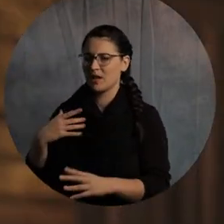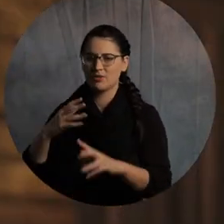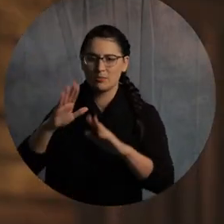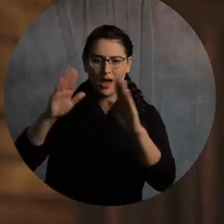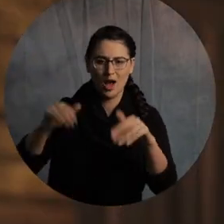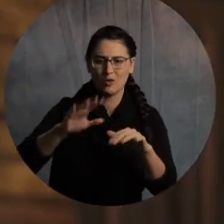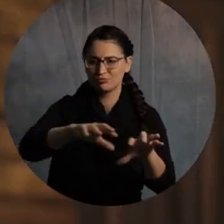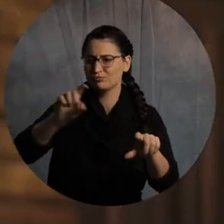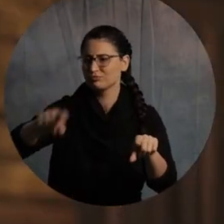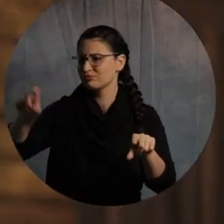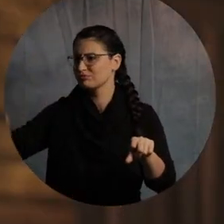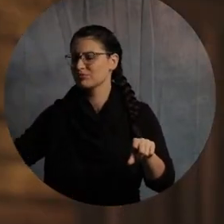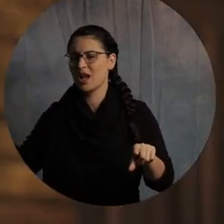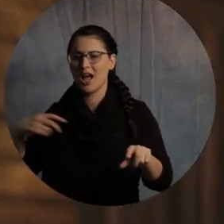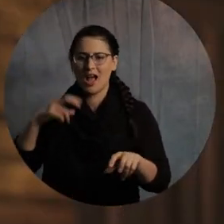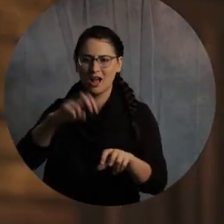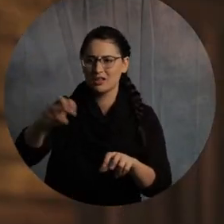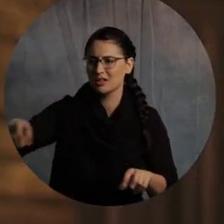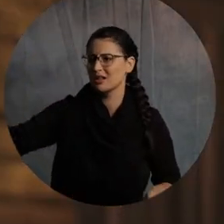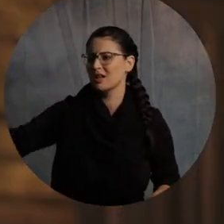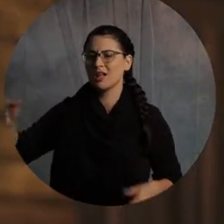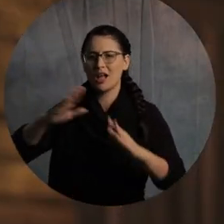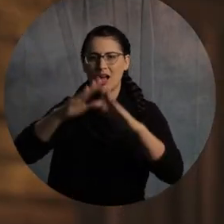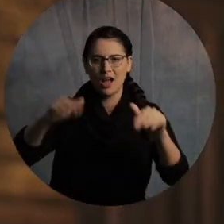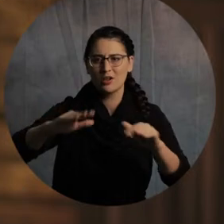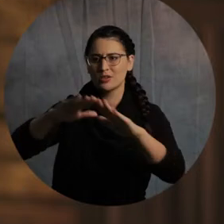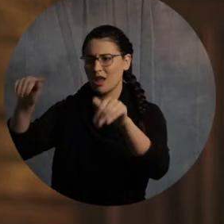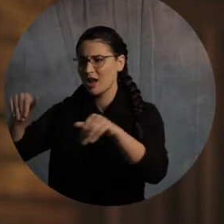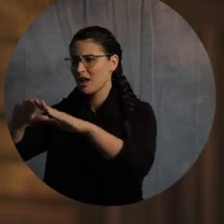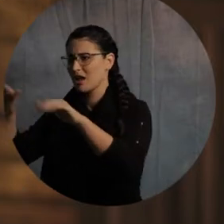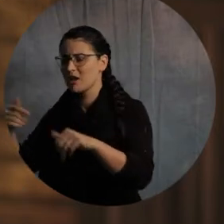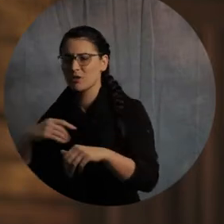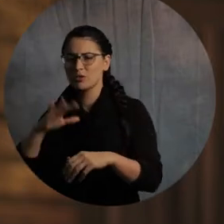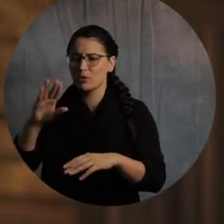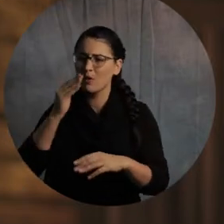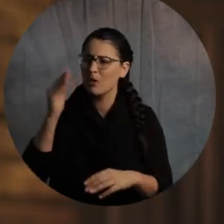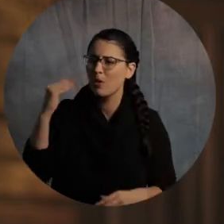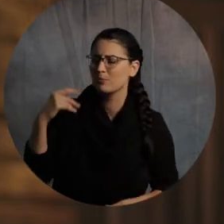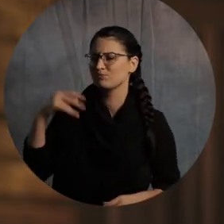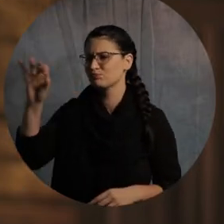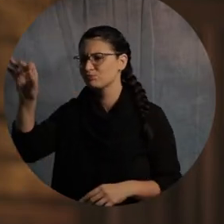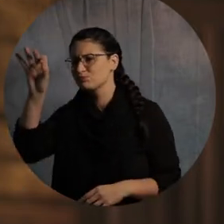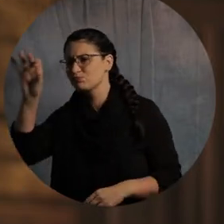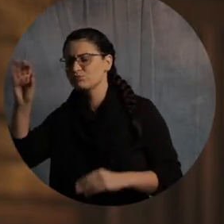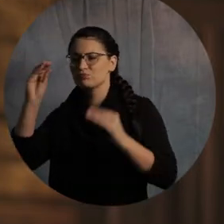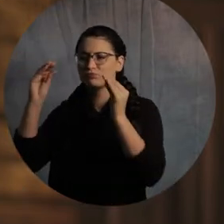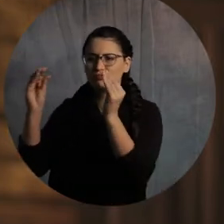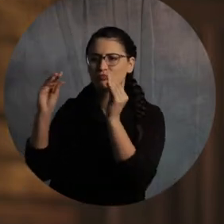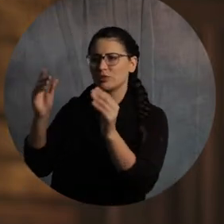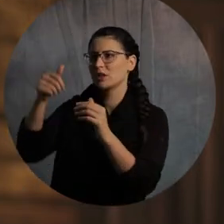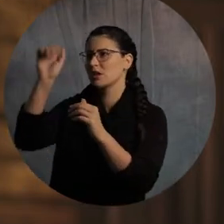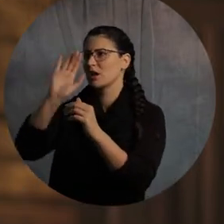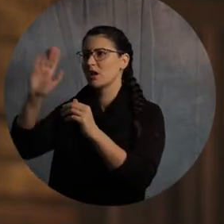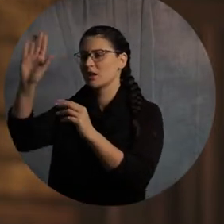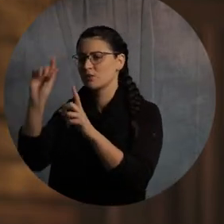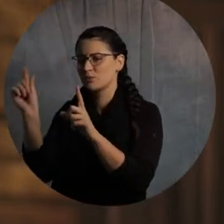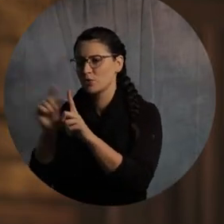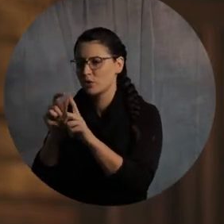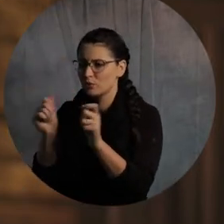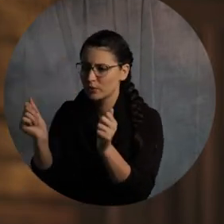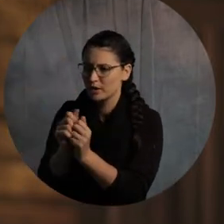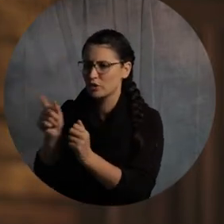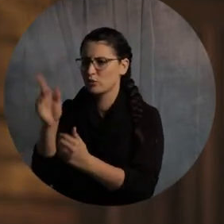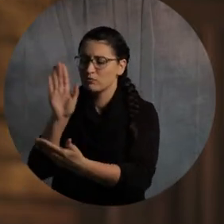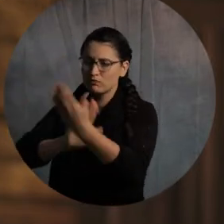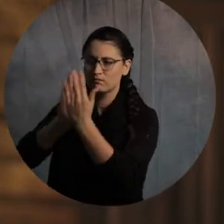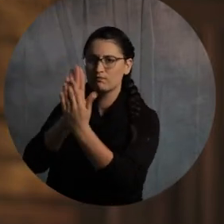okay, so verse 20, so I'm going house to house in your homes, teaching God's word in your home with you, okay,